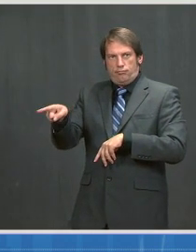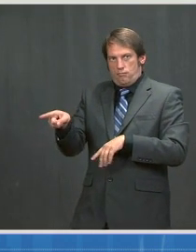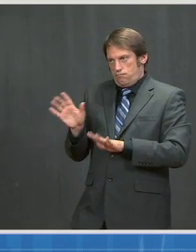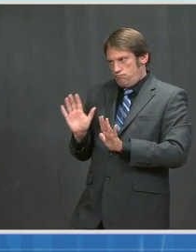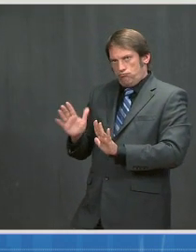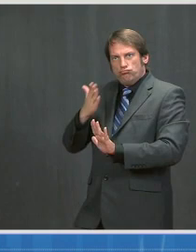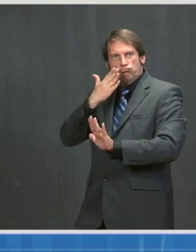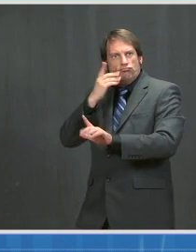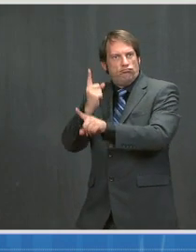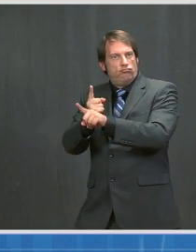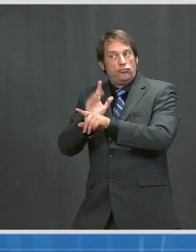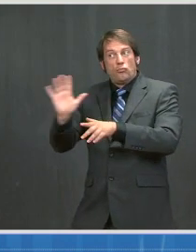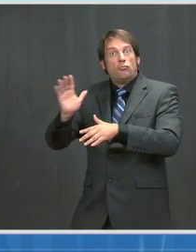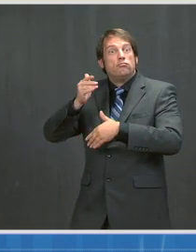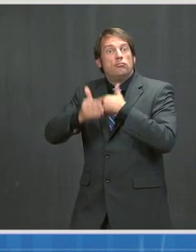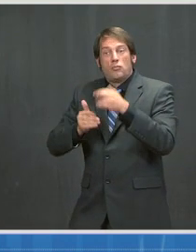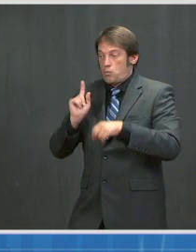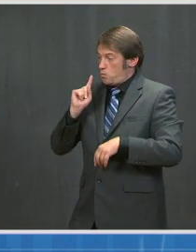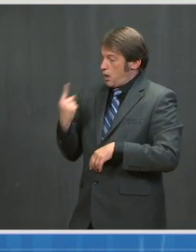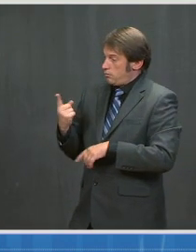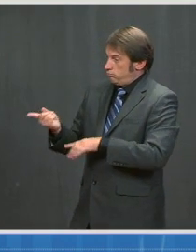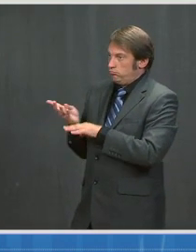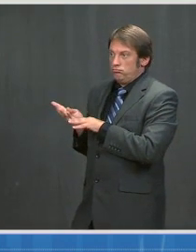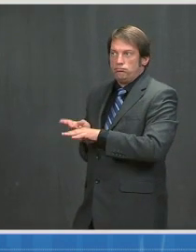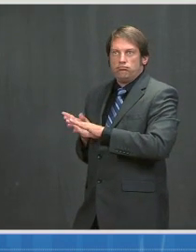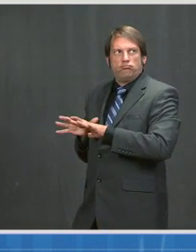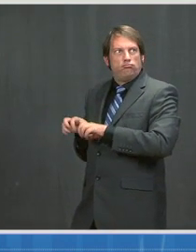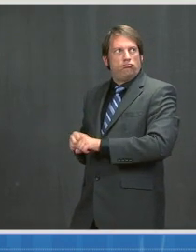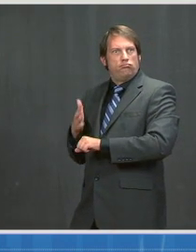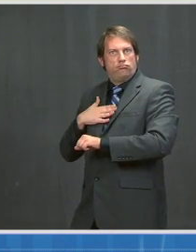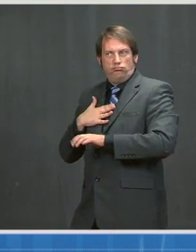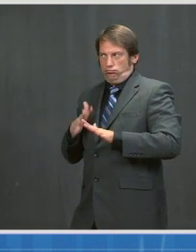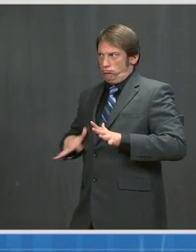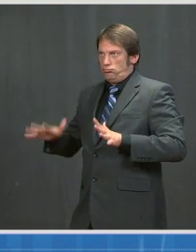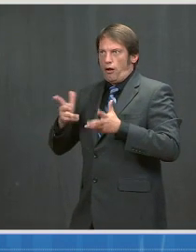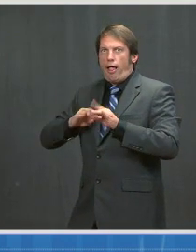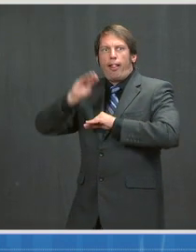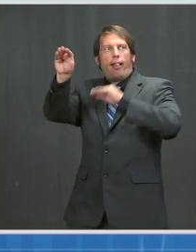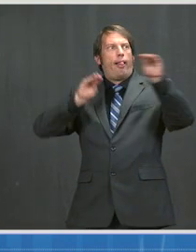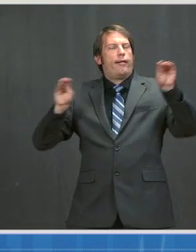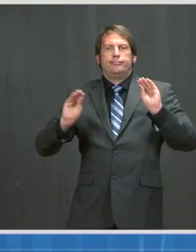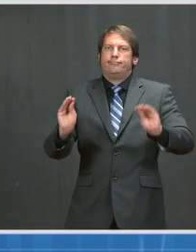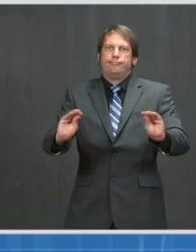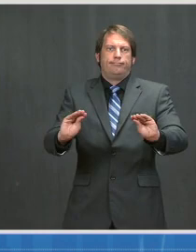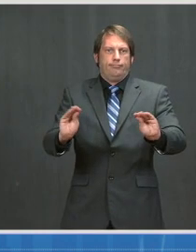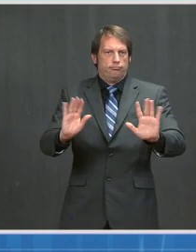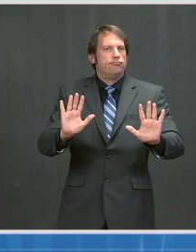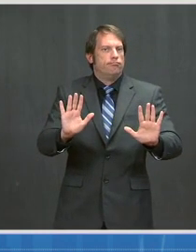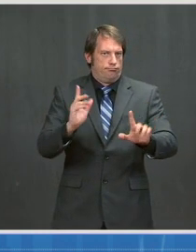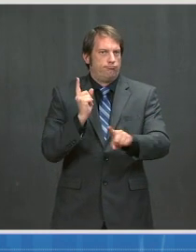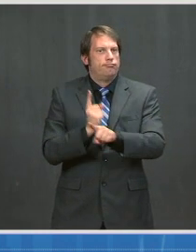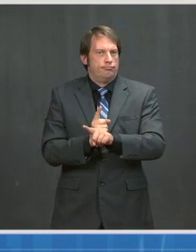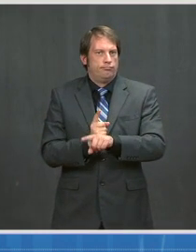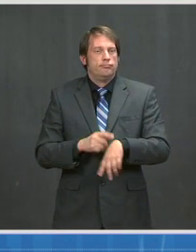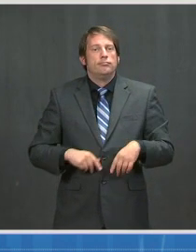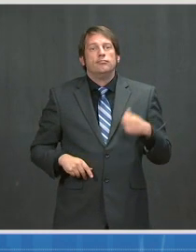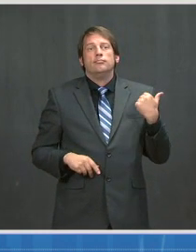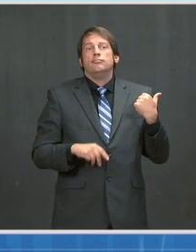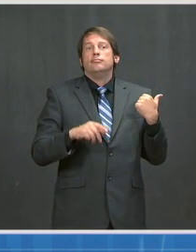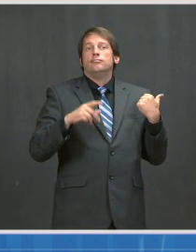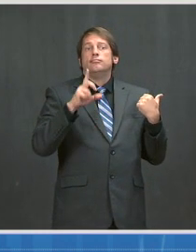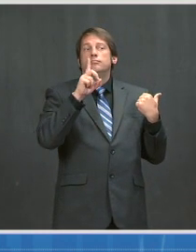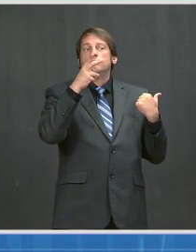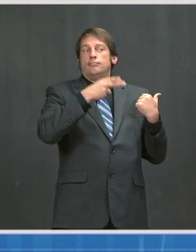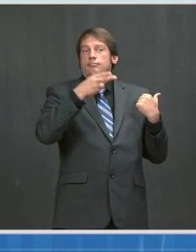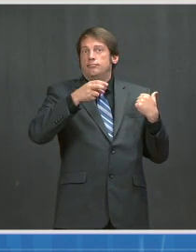I'd also want to just point out that this was a decision that HHS made with Johnson & Johnson and